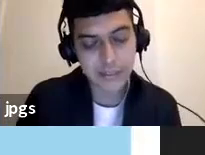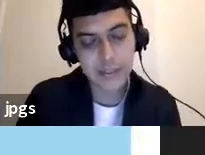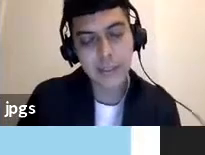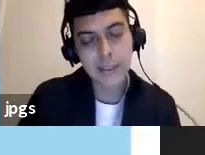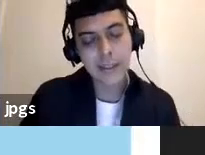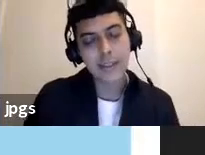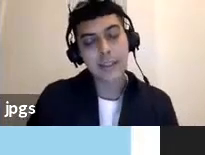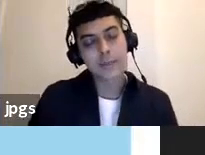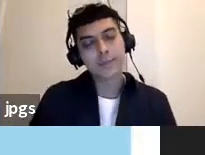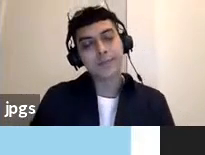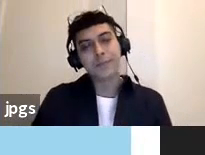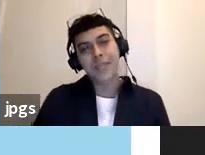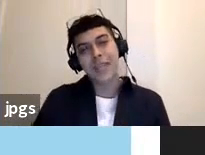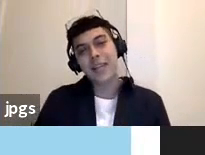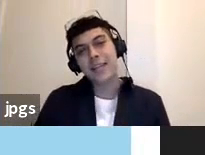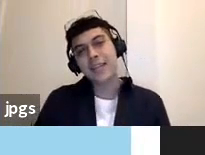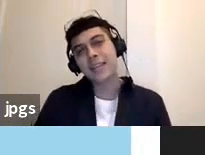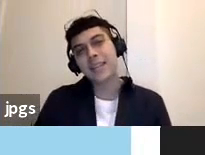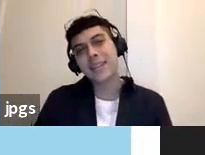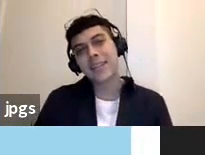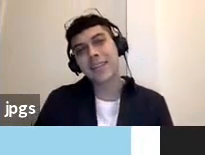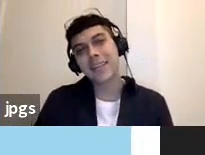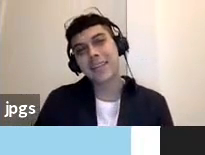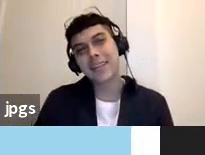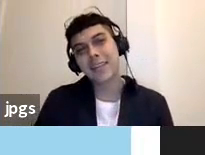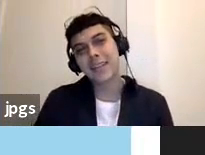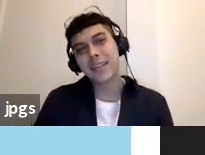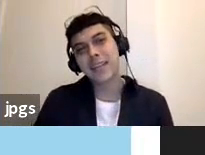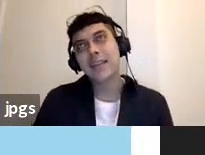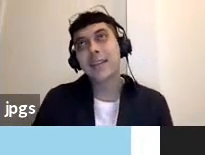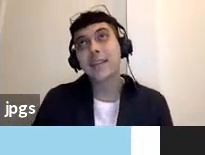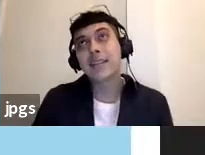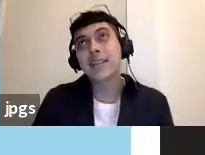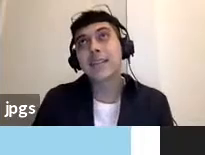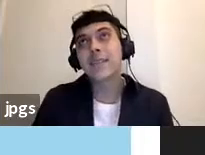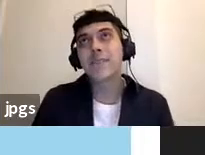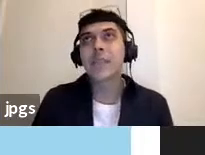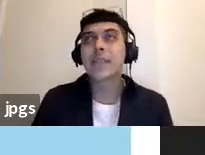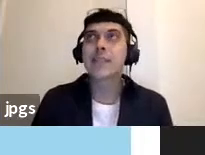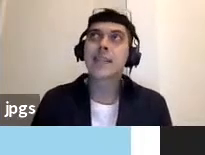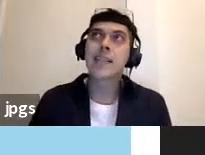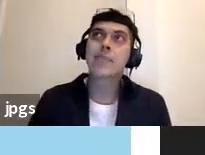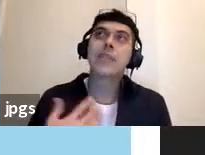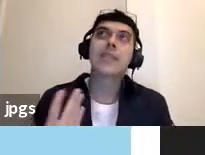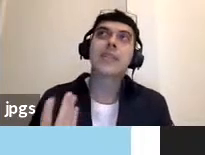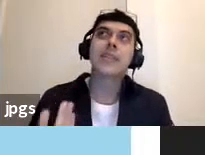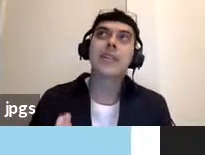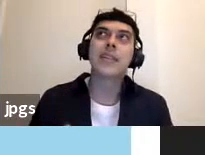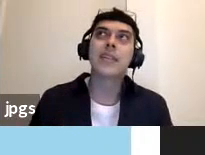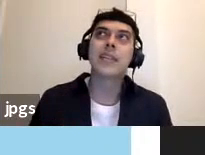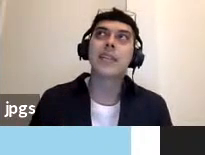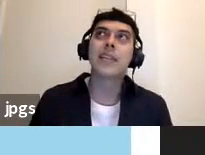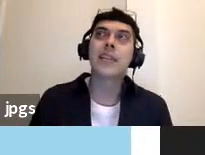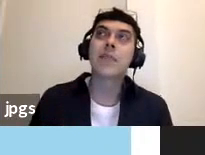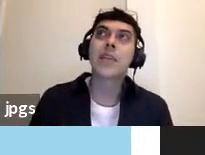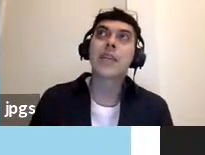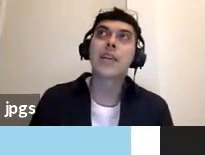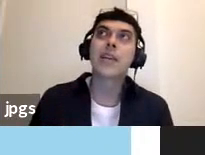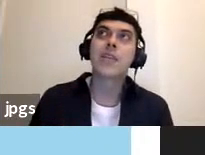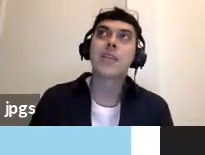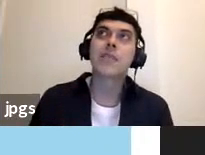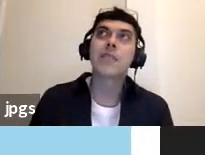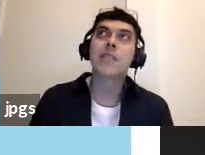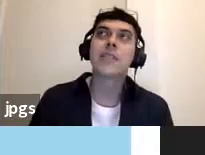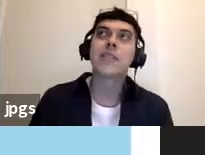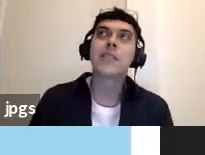directed um and uh this this has been in in a way